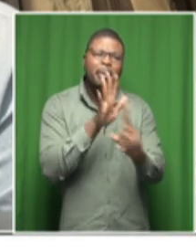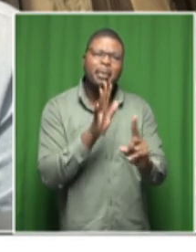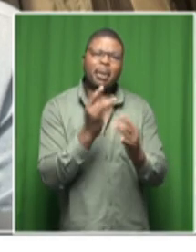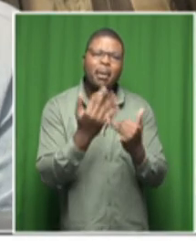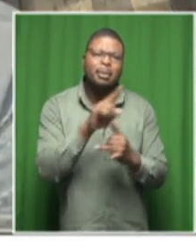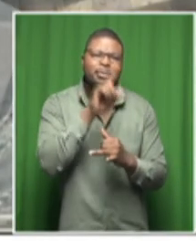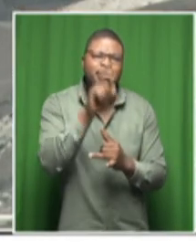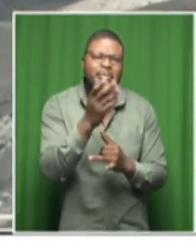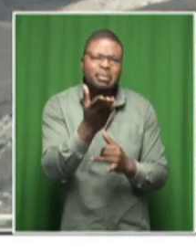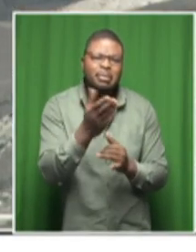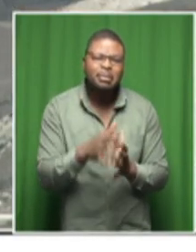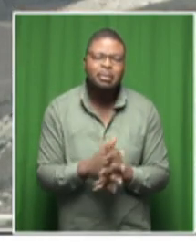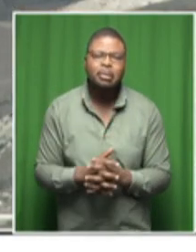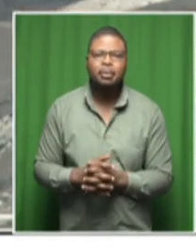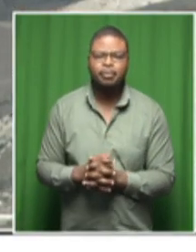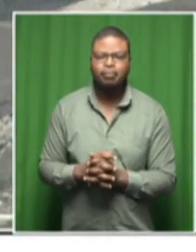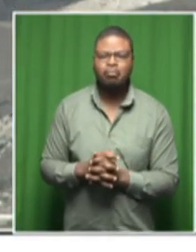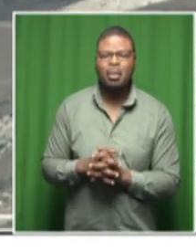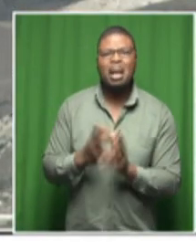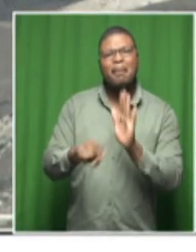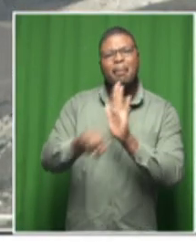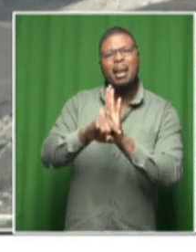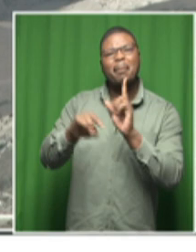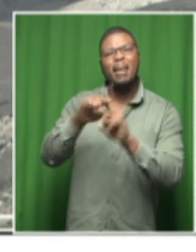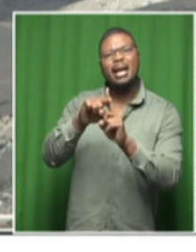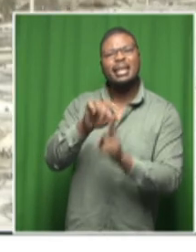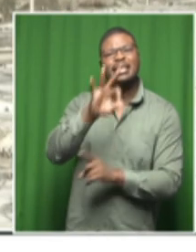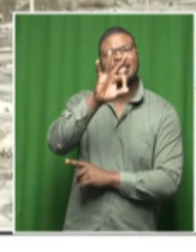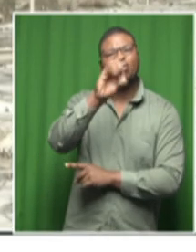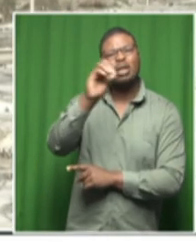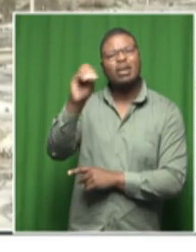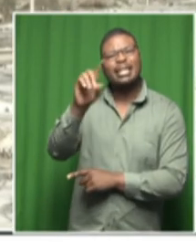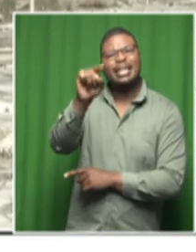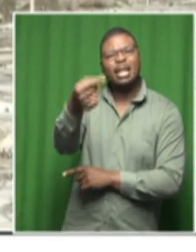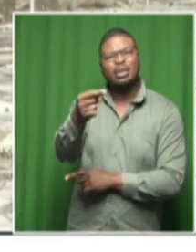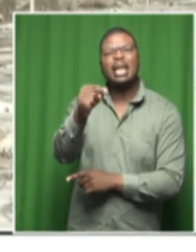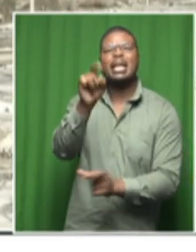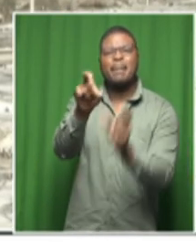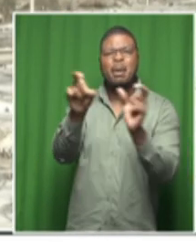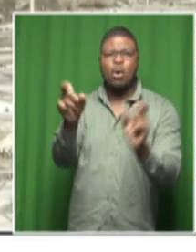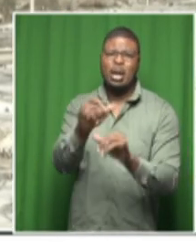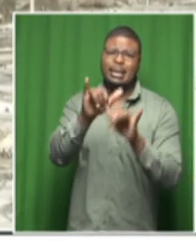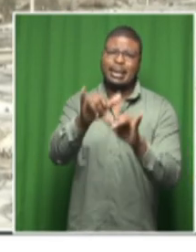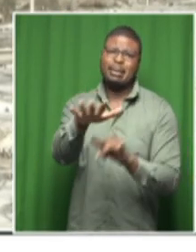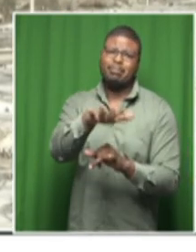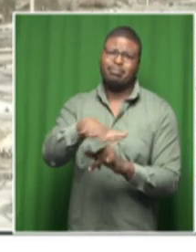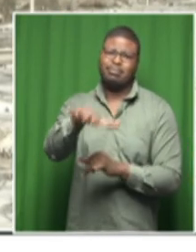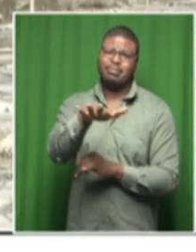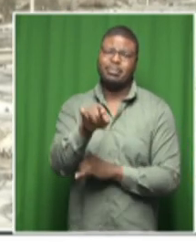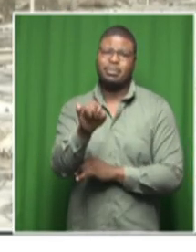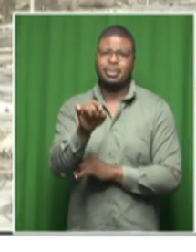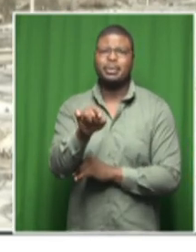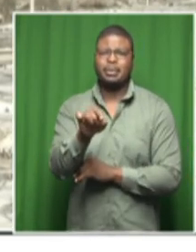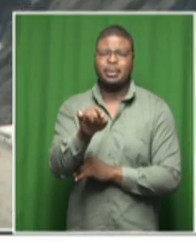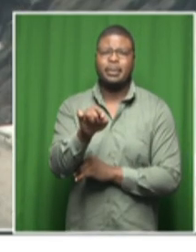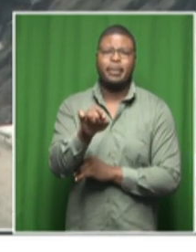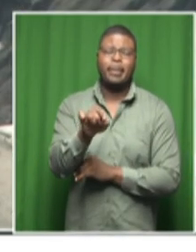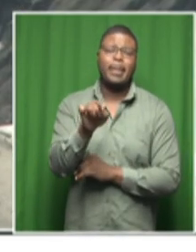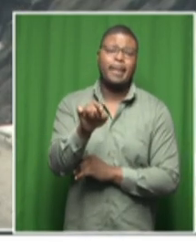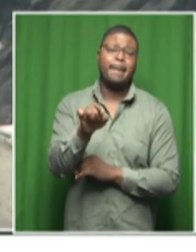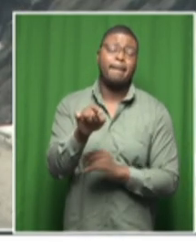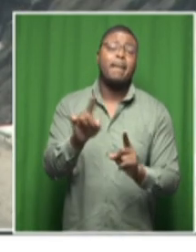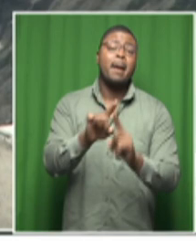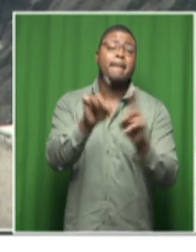it's it's more than 300 to be exactly uh but you know the it